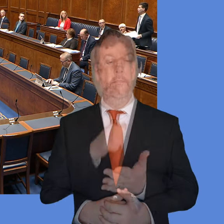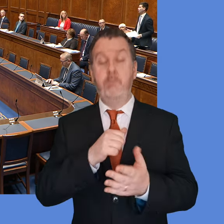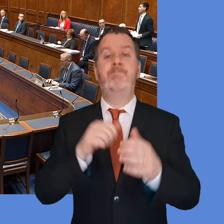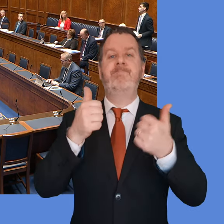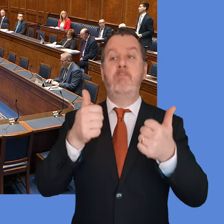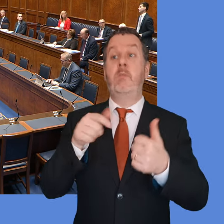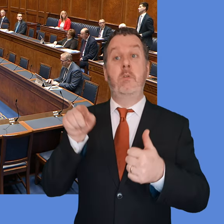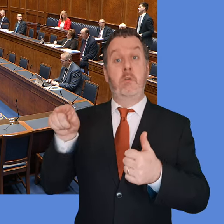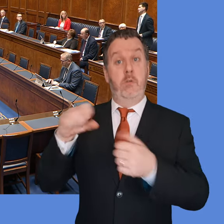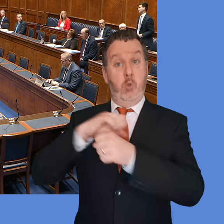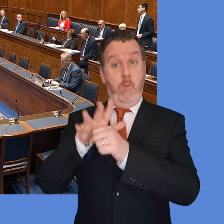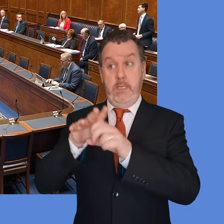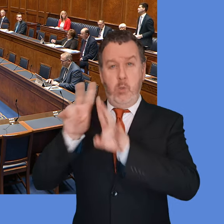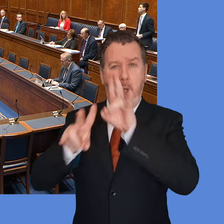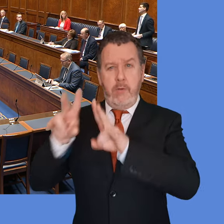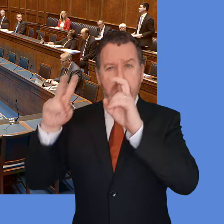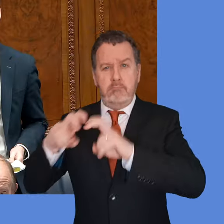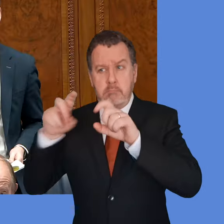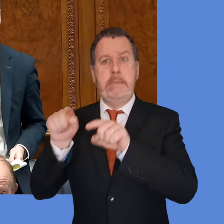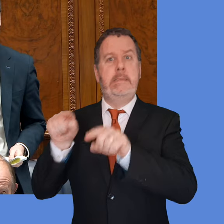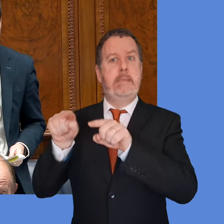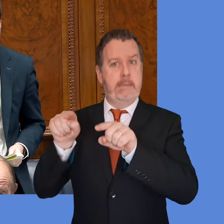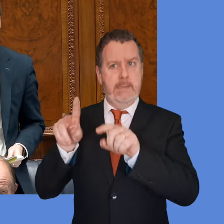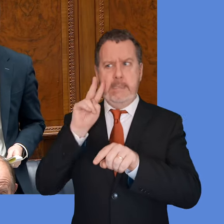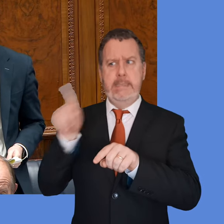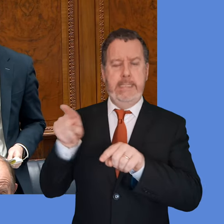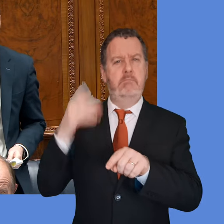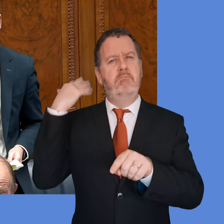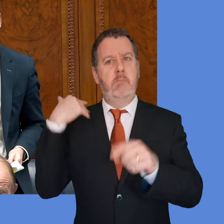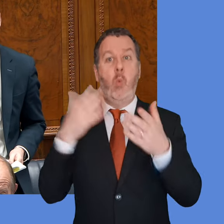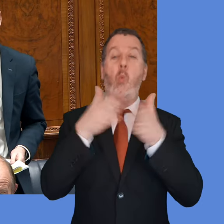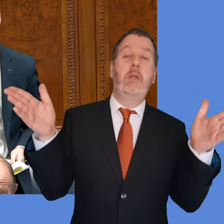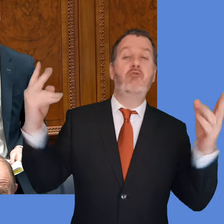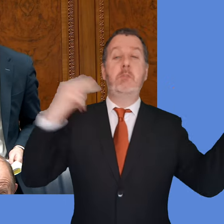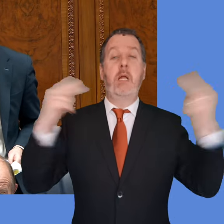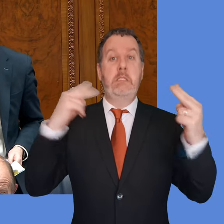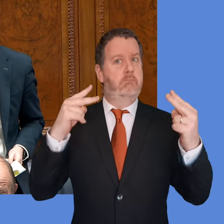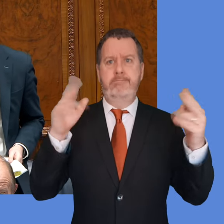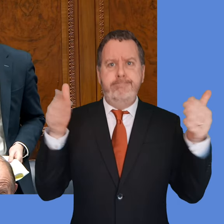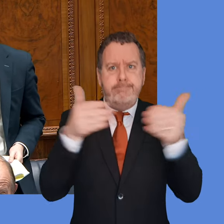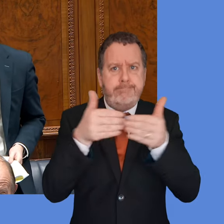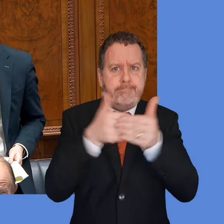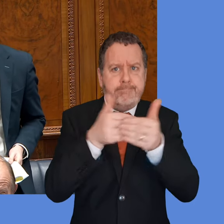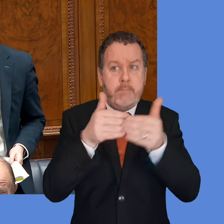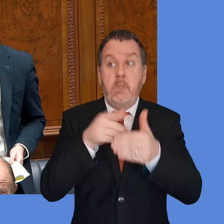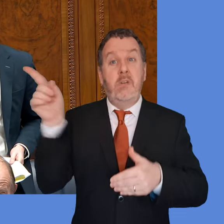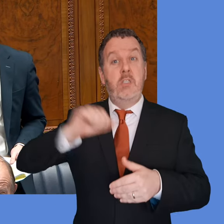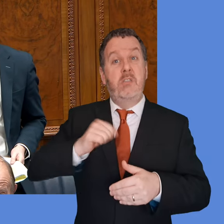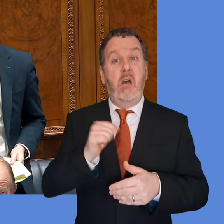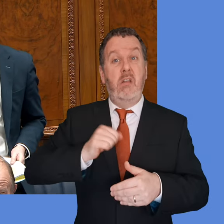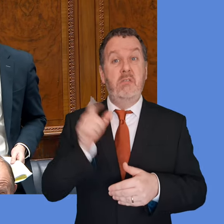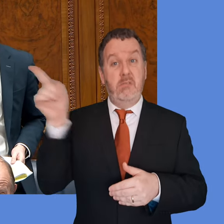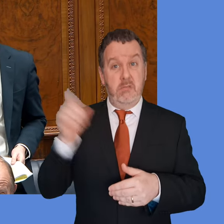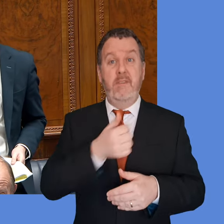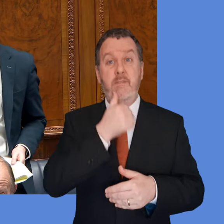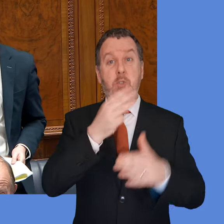has rightly raised serious questions surrounding openness and transparency, with former First Minister Nicola Sturgeon from